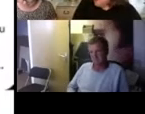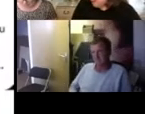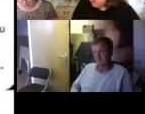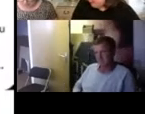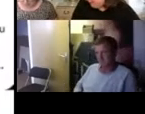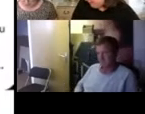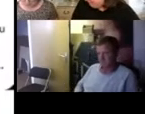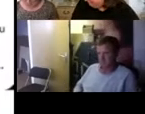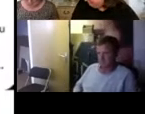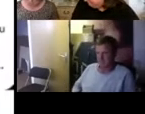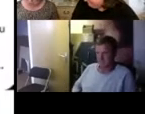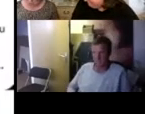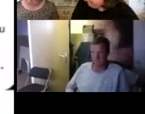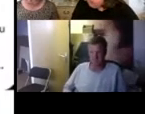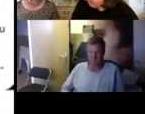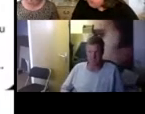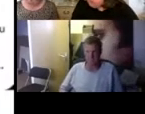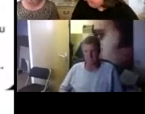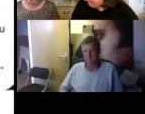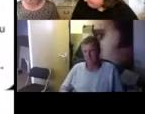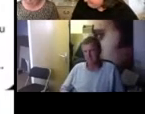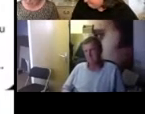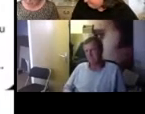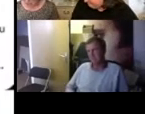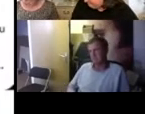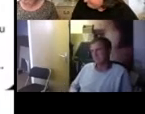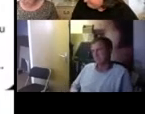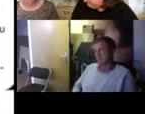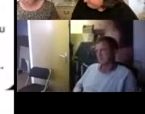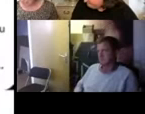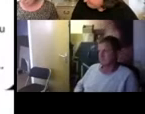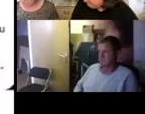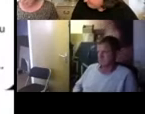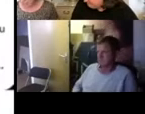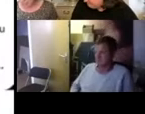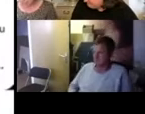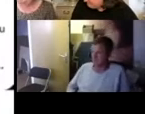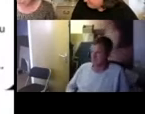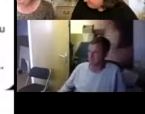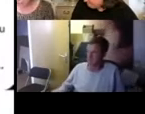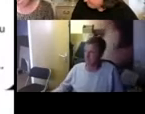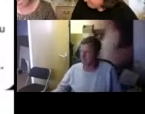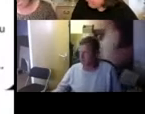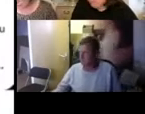the second question which is you know how how does how do